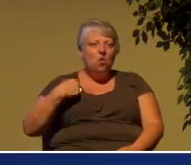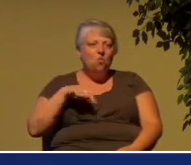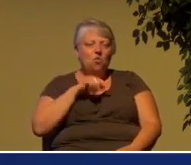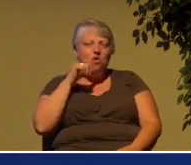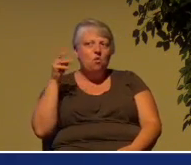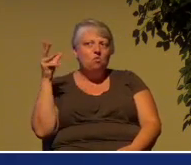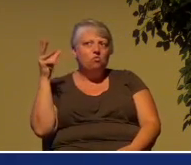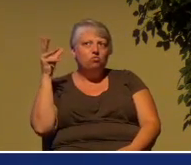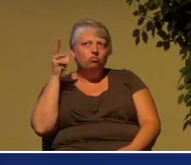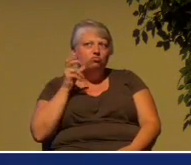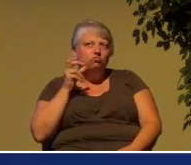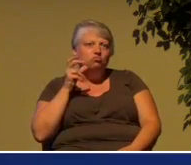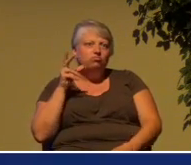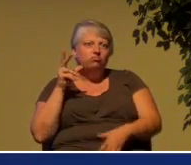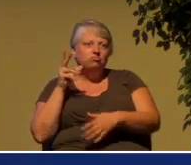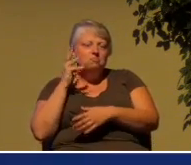verse?